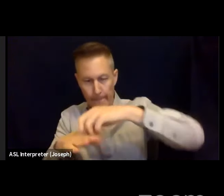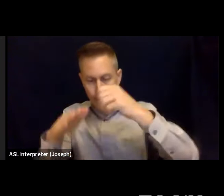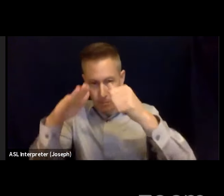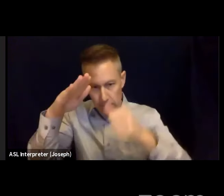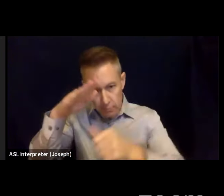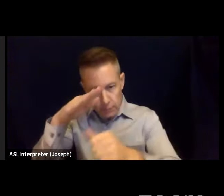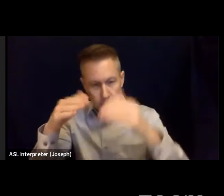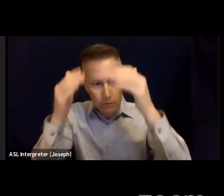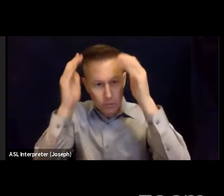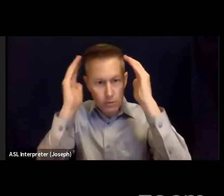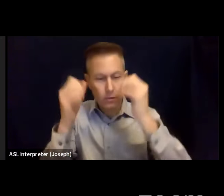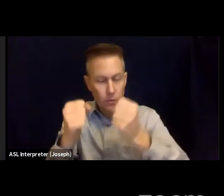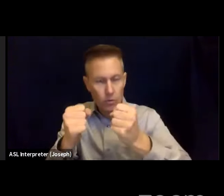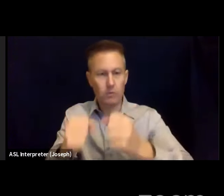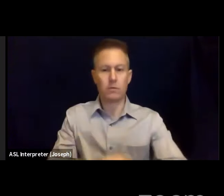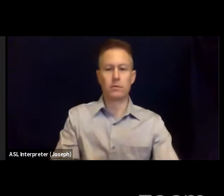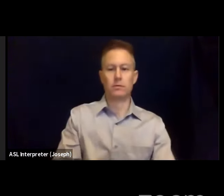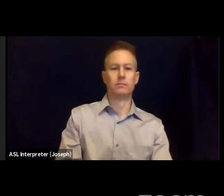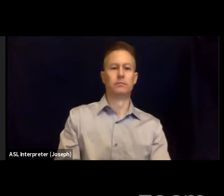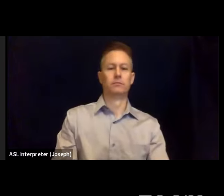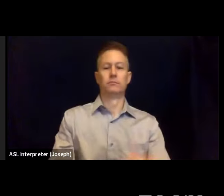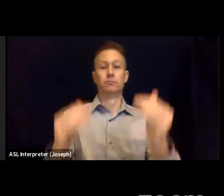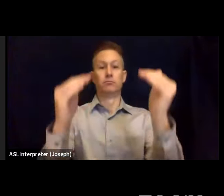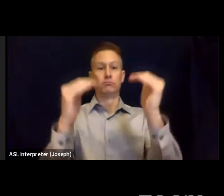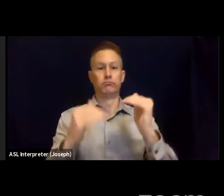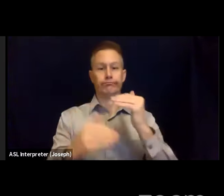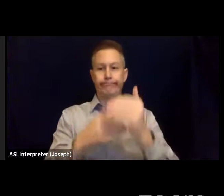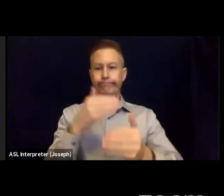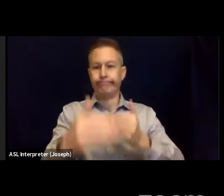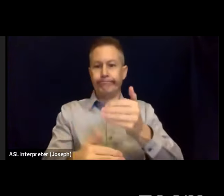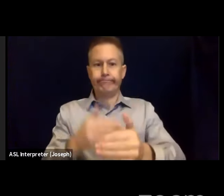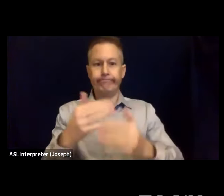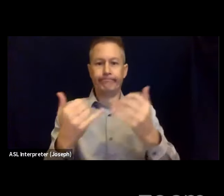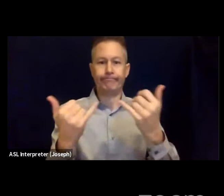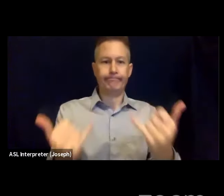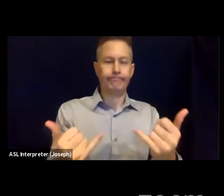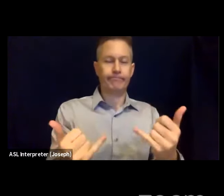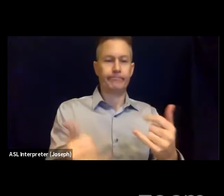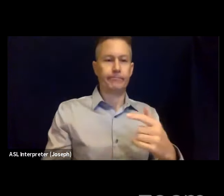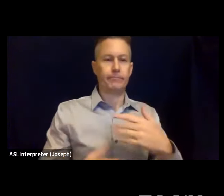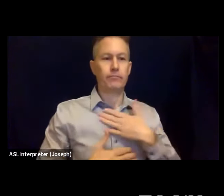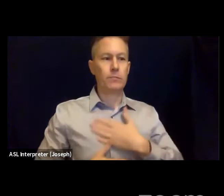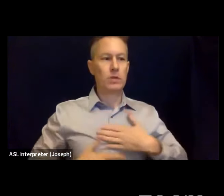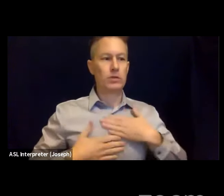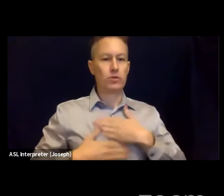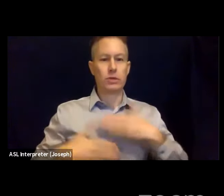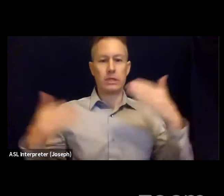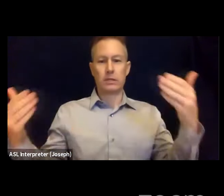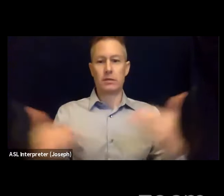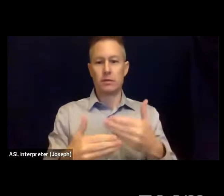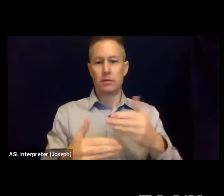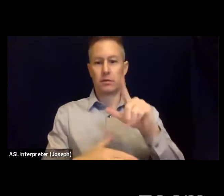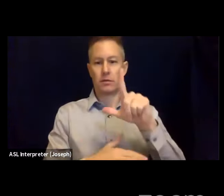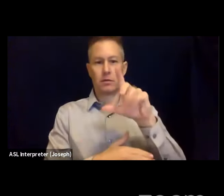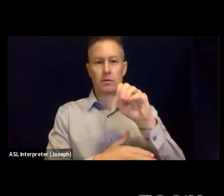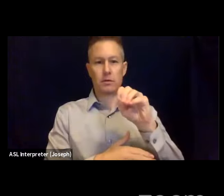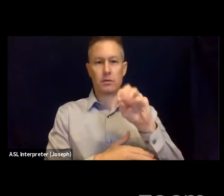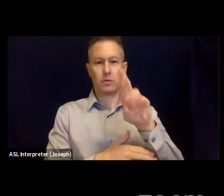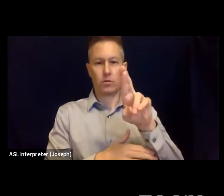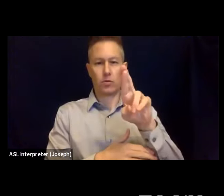So we're going to go ahead and move along. And it's my pleasure to introduce Lori Nazirov with